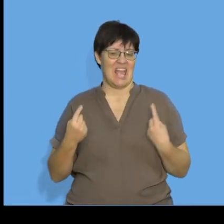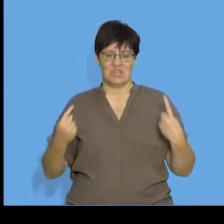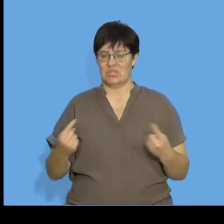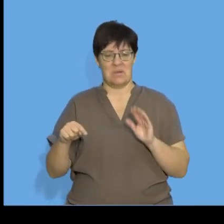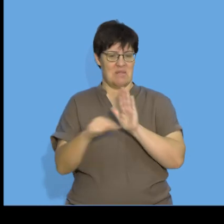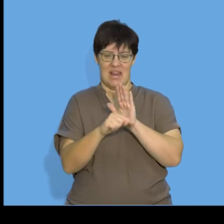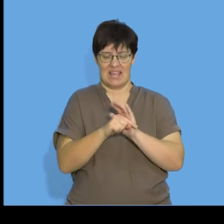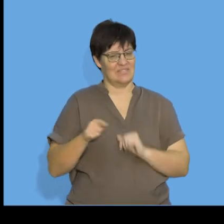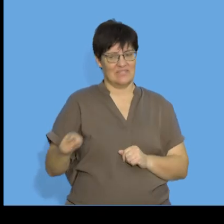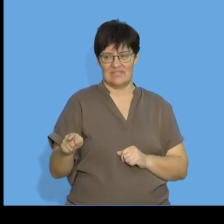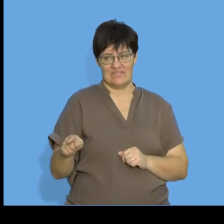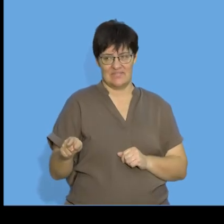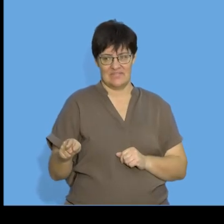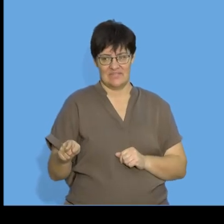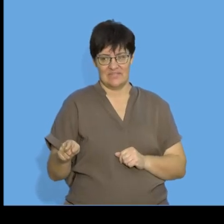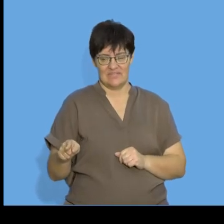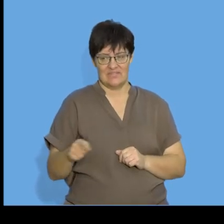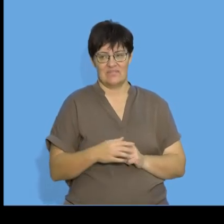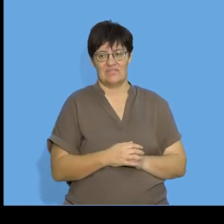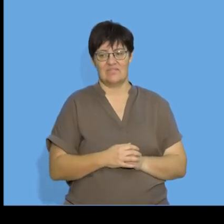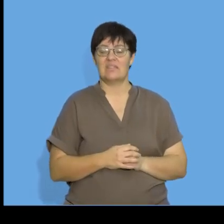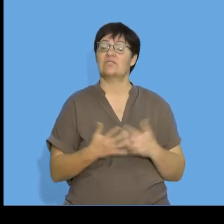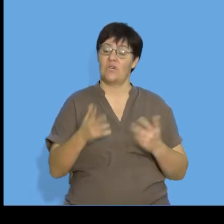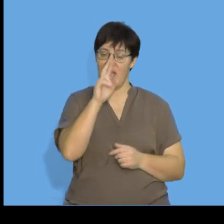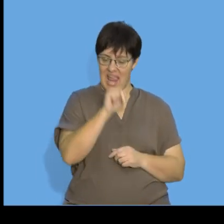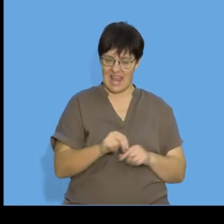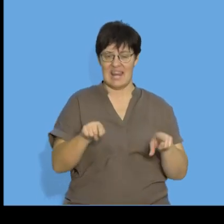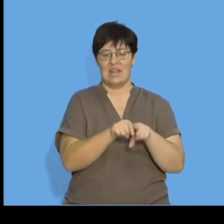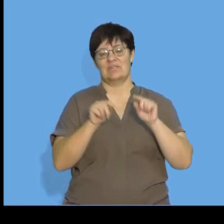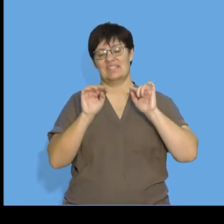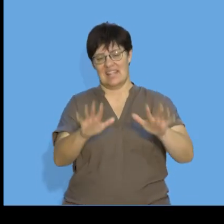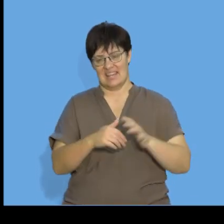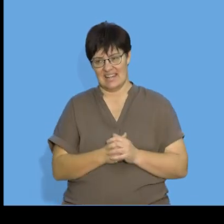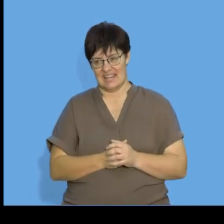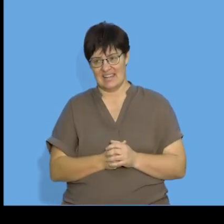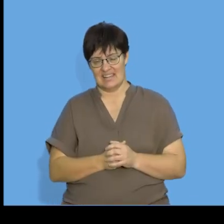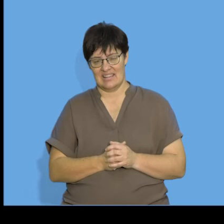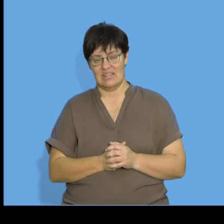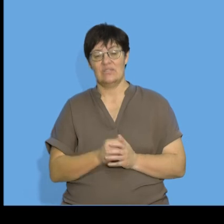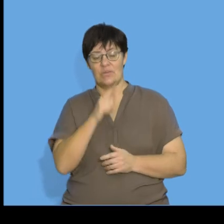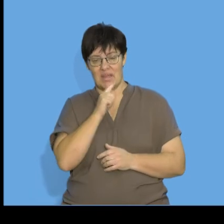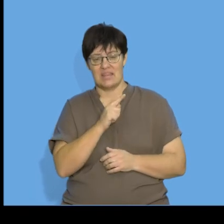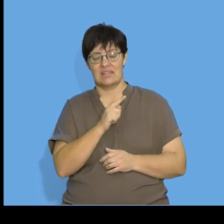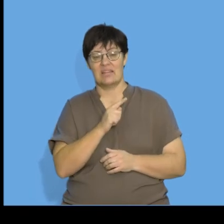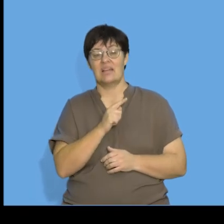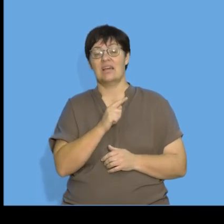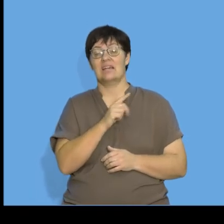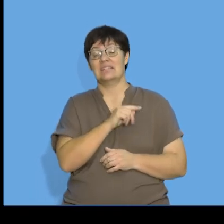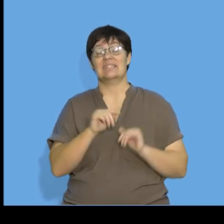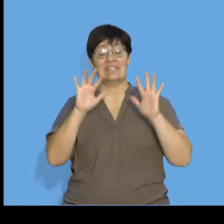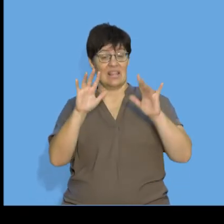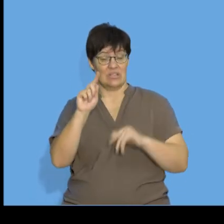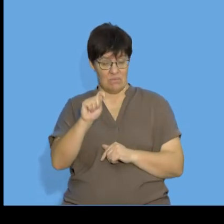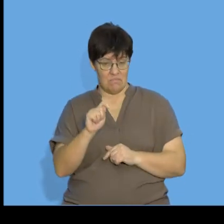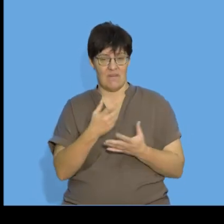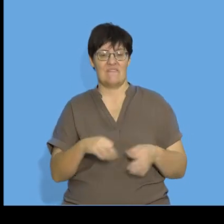be equal to negative 29 over 3 so n is equal to 10 so the 10th term will have